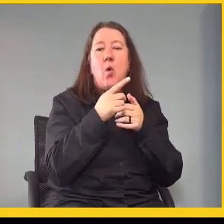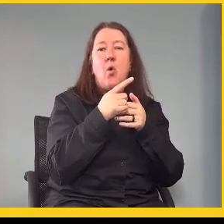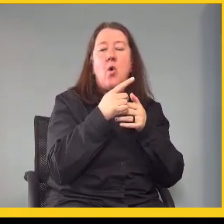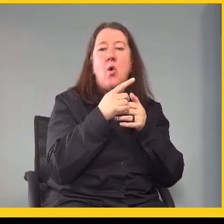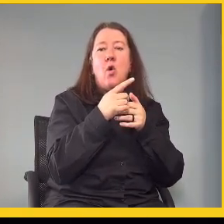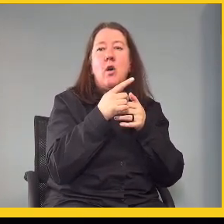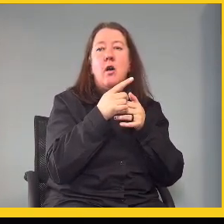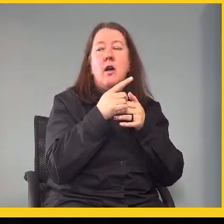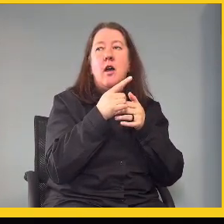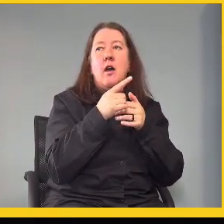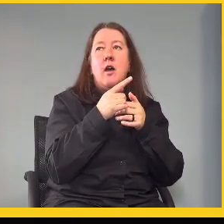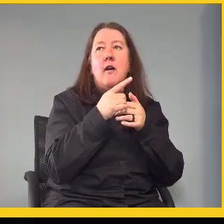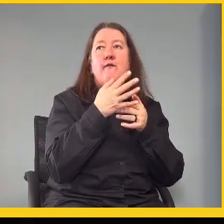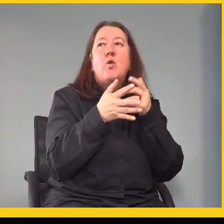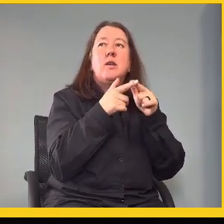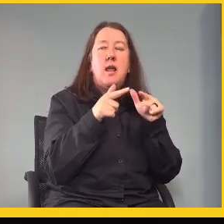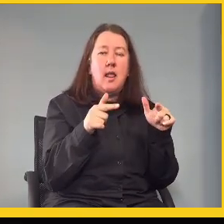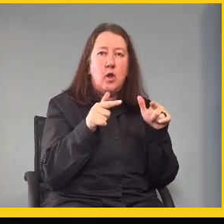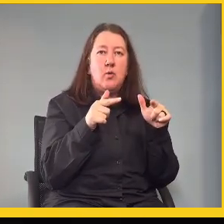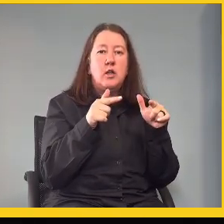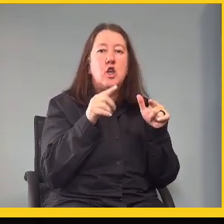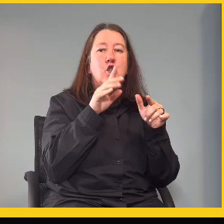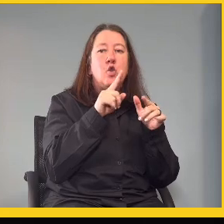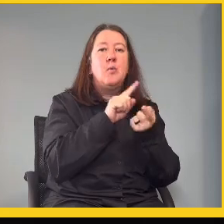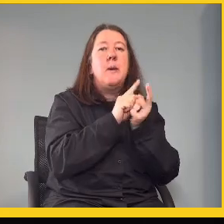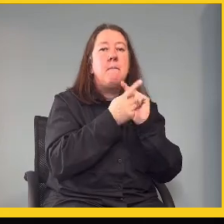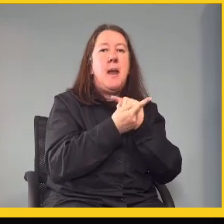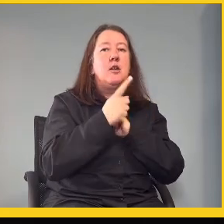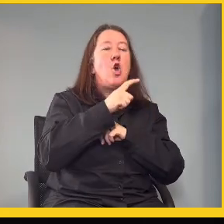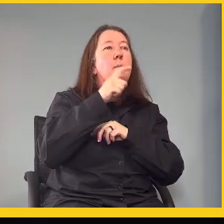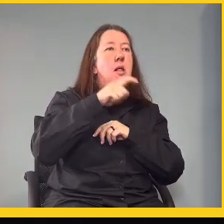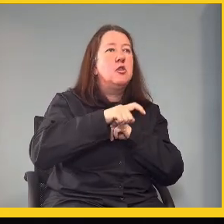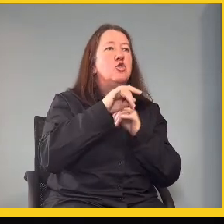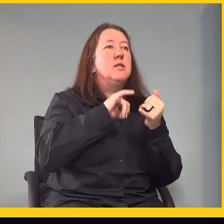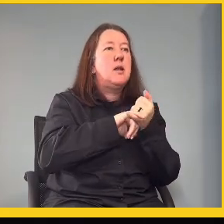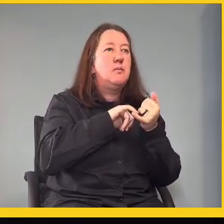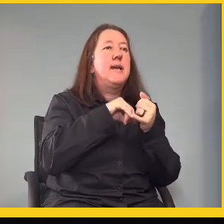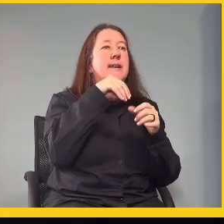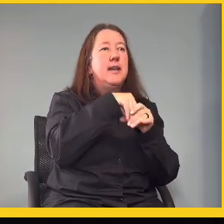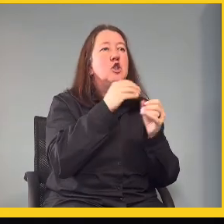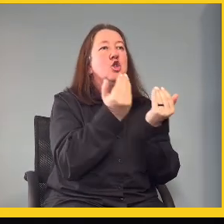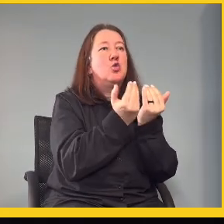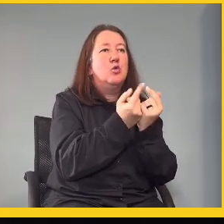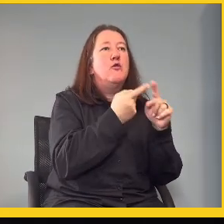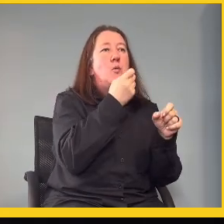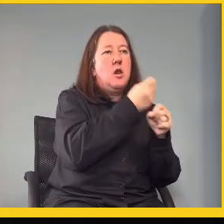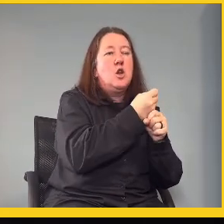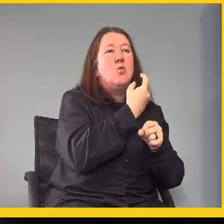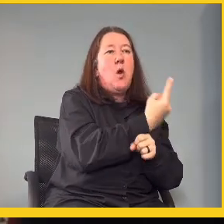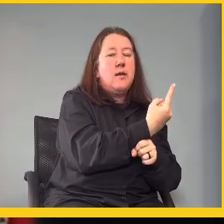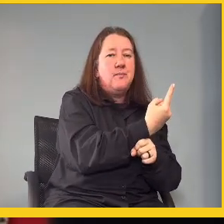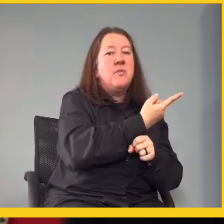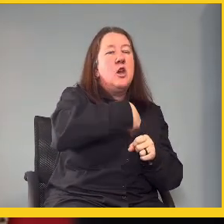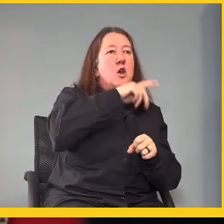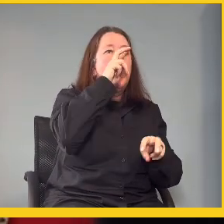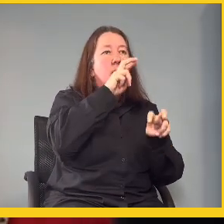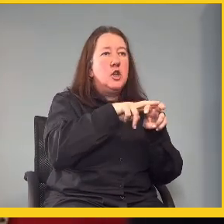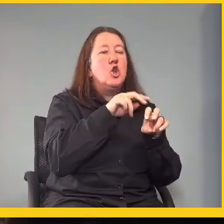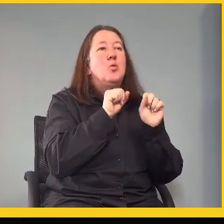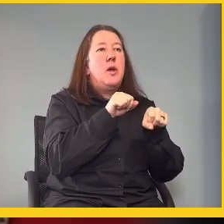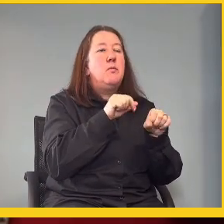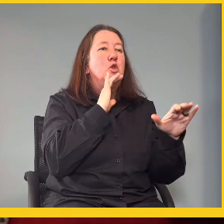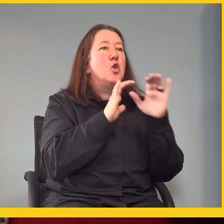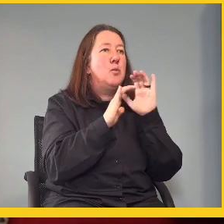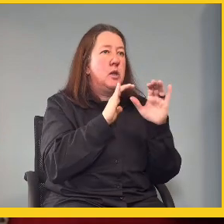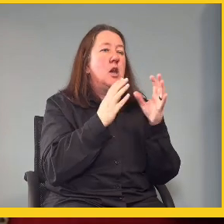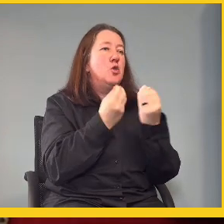language to be made a compulsory subject in school from grade one. We need to be able to